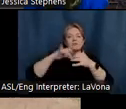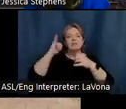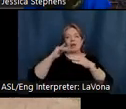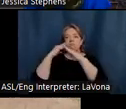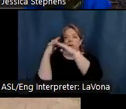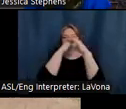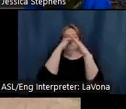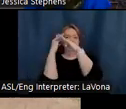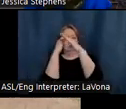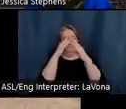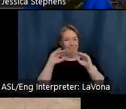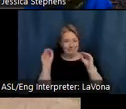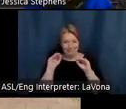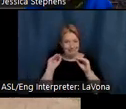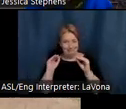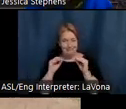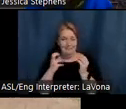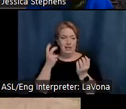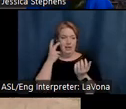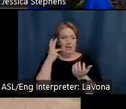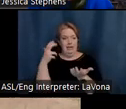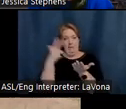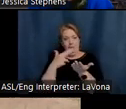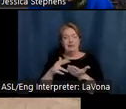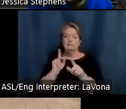see here, Steele painted in all seasons.